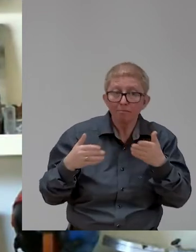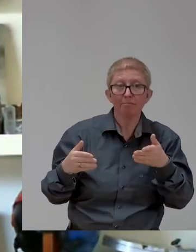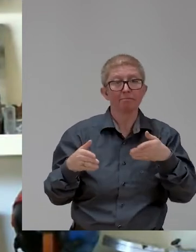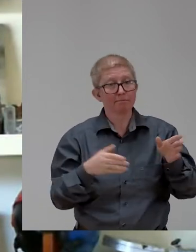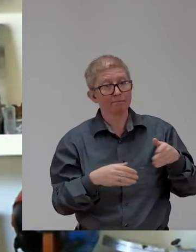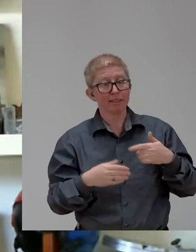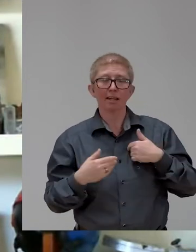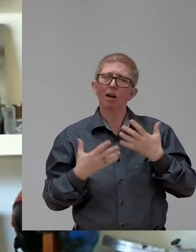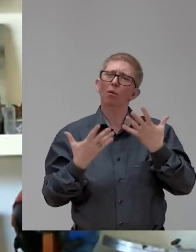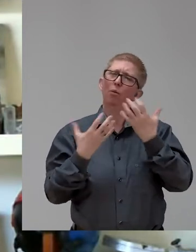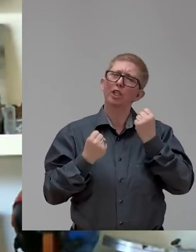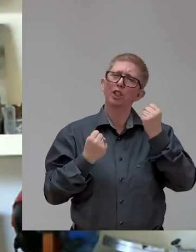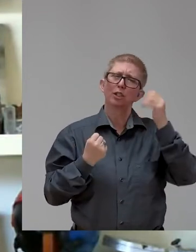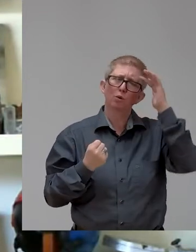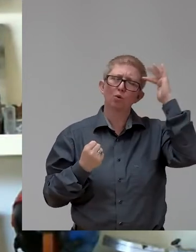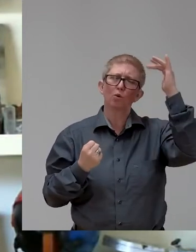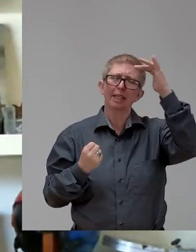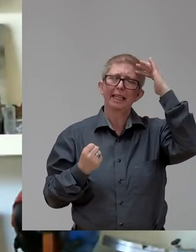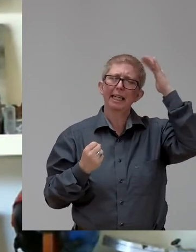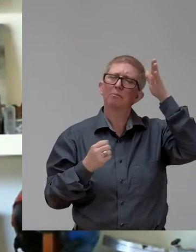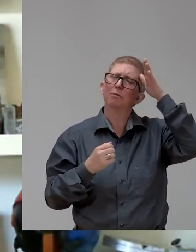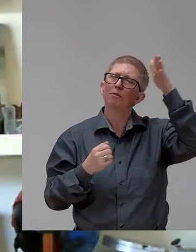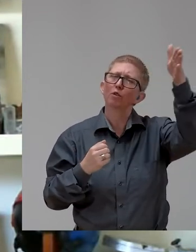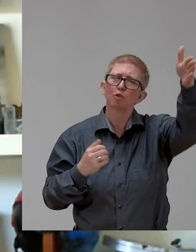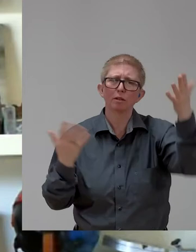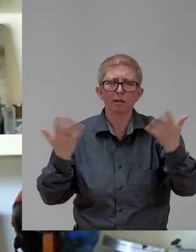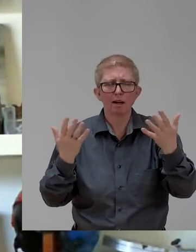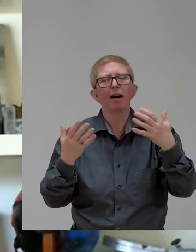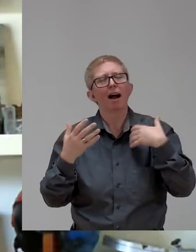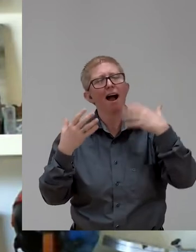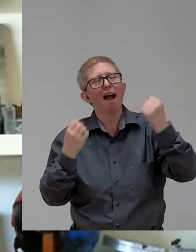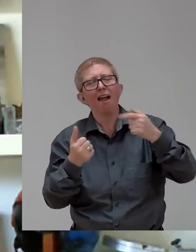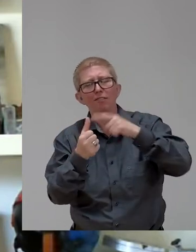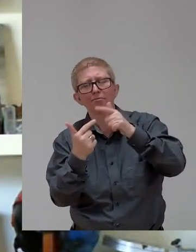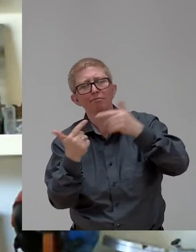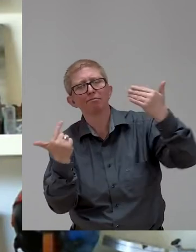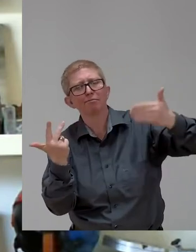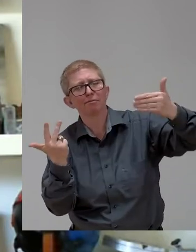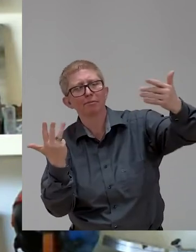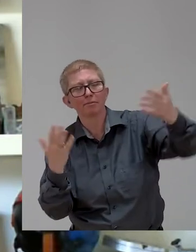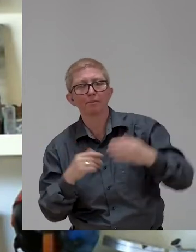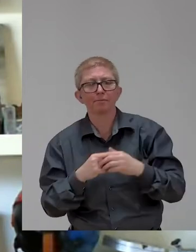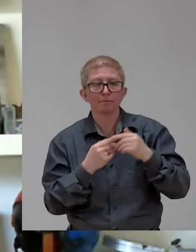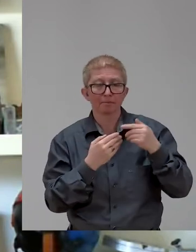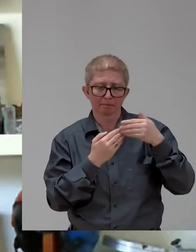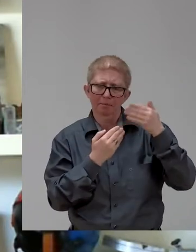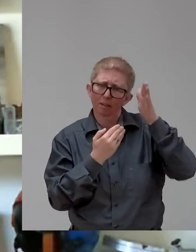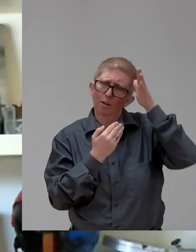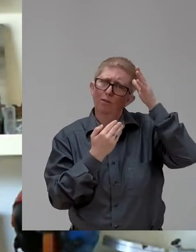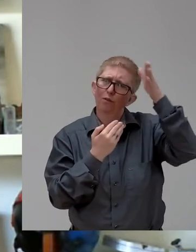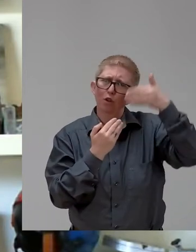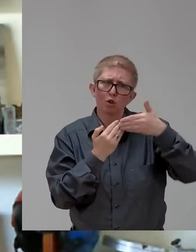dream. We all understand that in the future, in the near future, actually, right now,